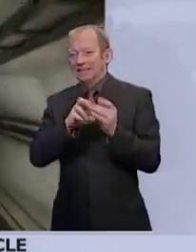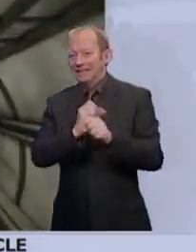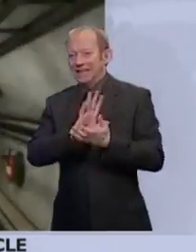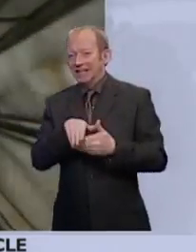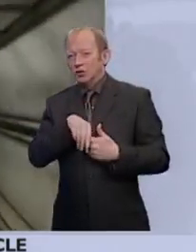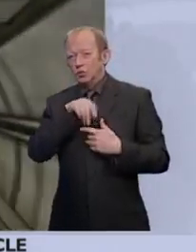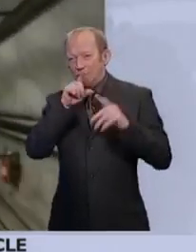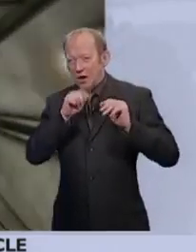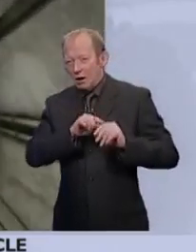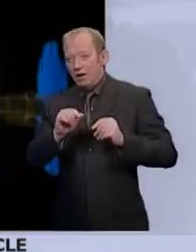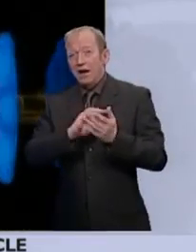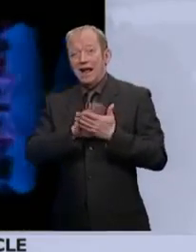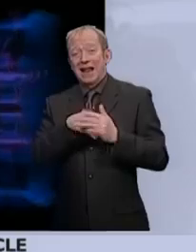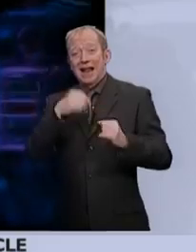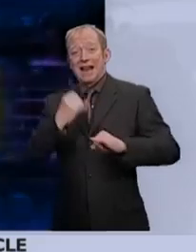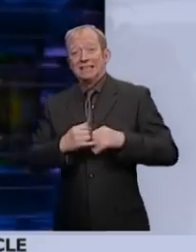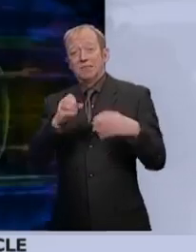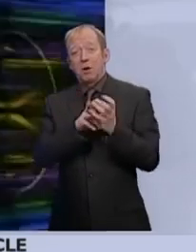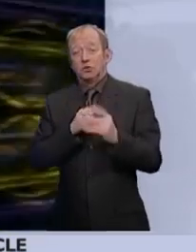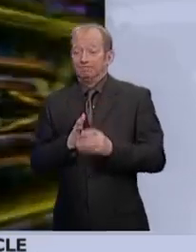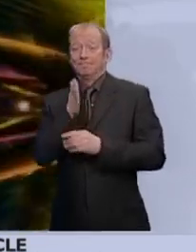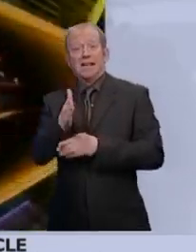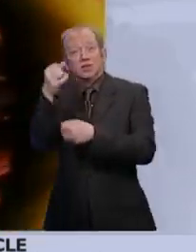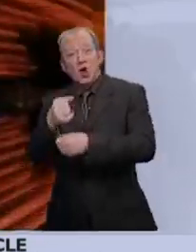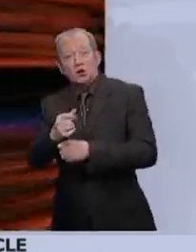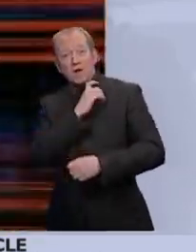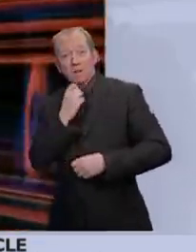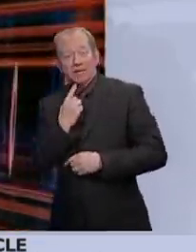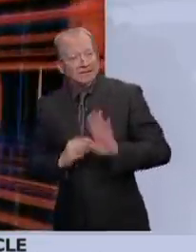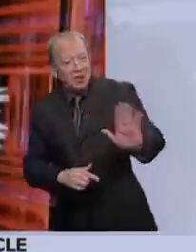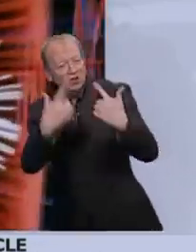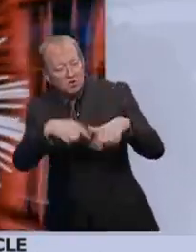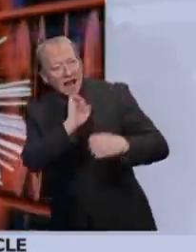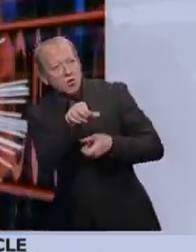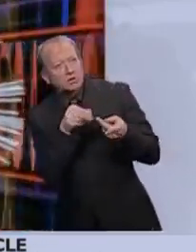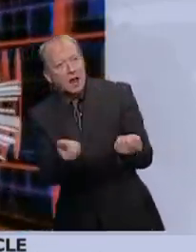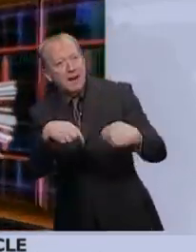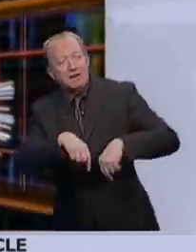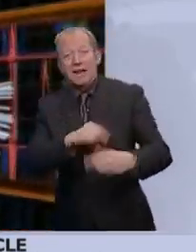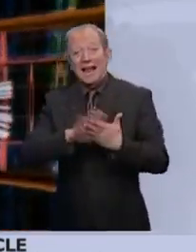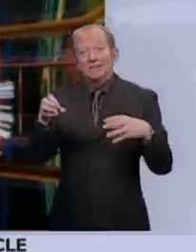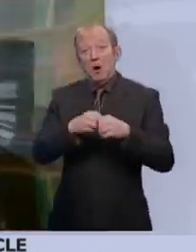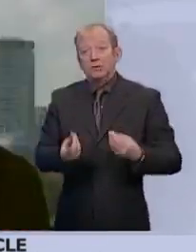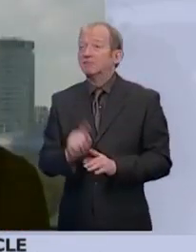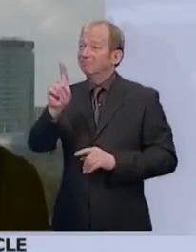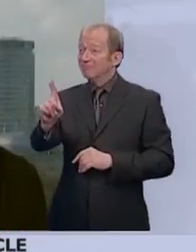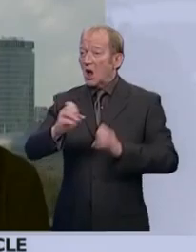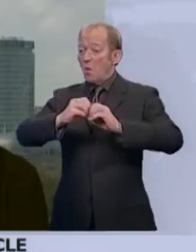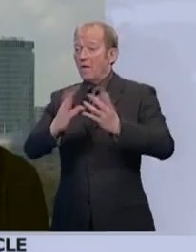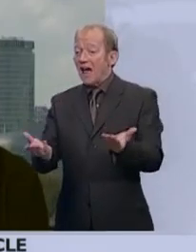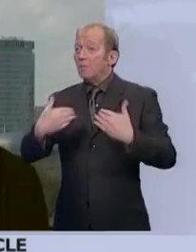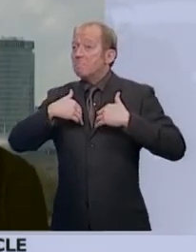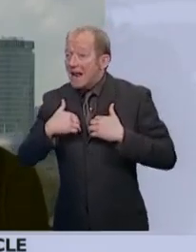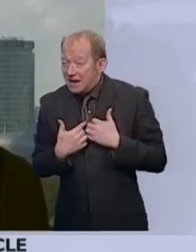The Higgs boson, the God particle, walks into church. A priest says, we don't allow your typing here. And the Higgs boson replies, but with me, without me,